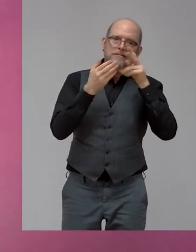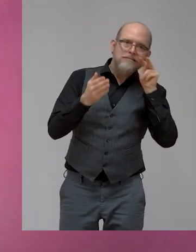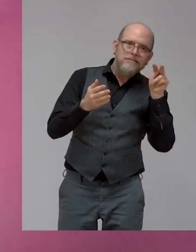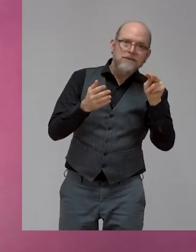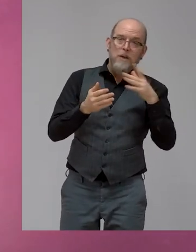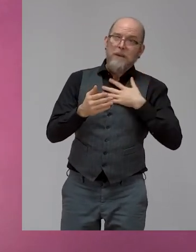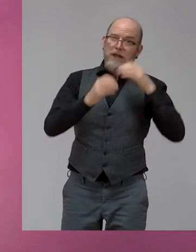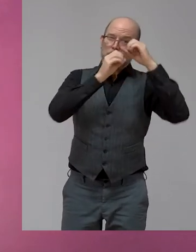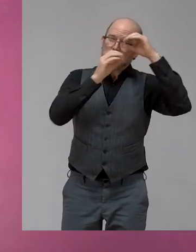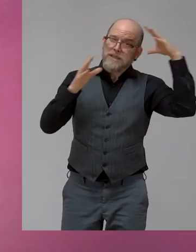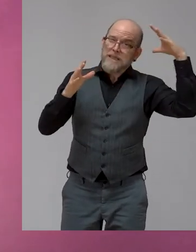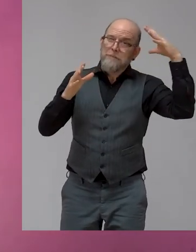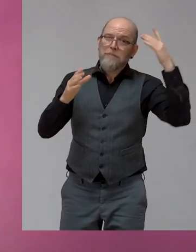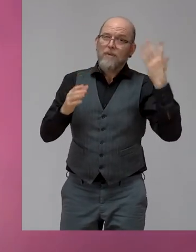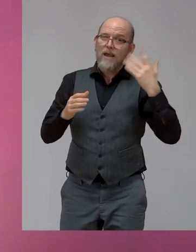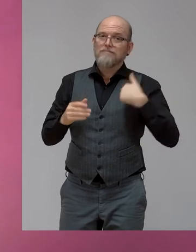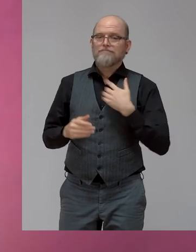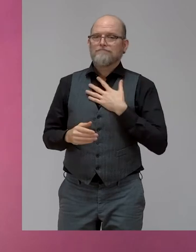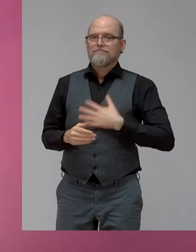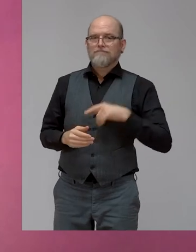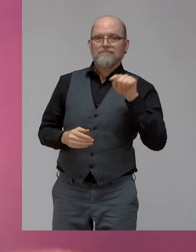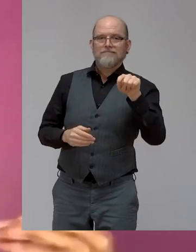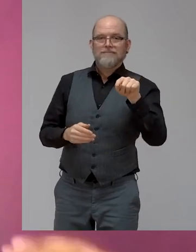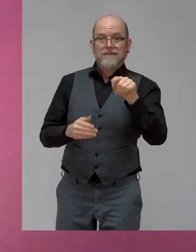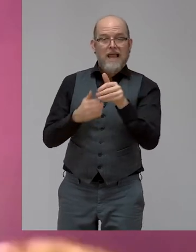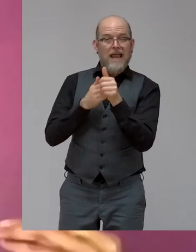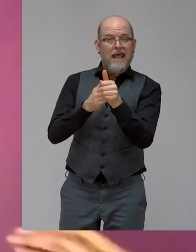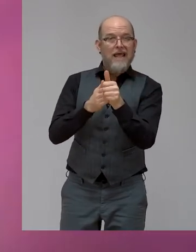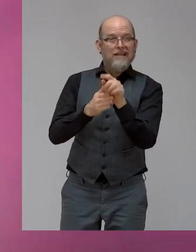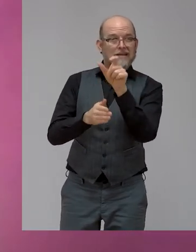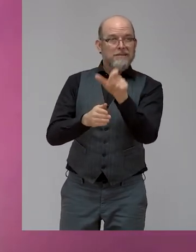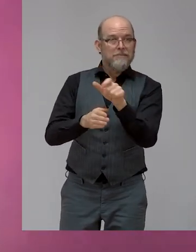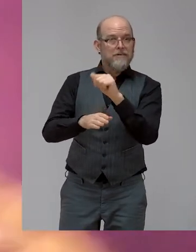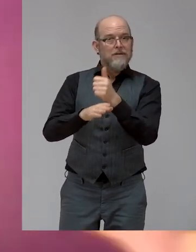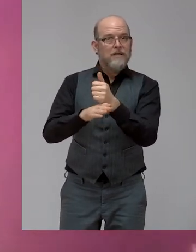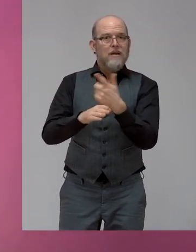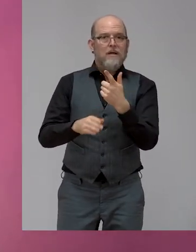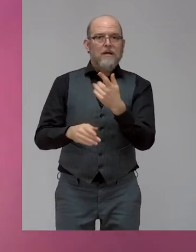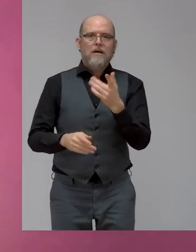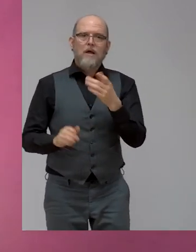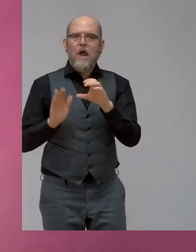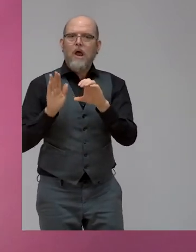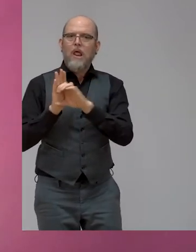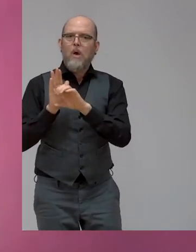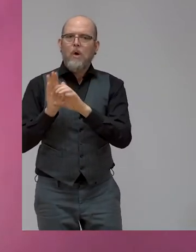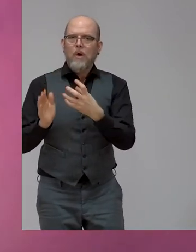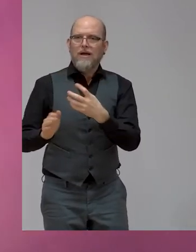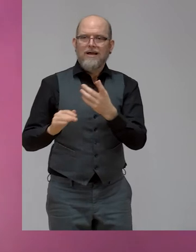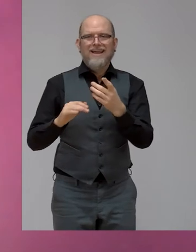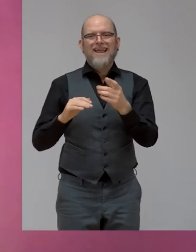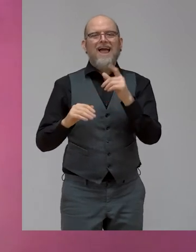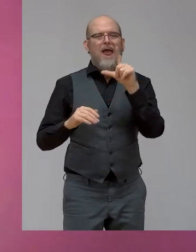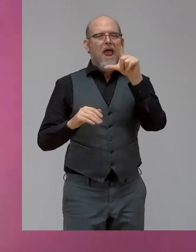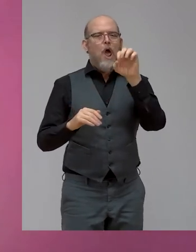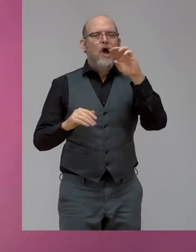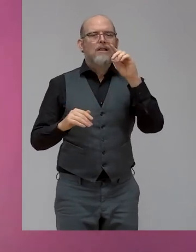addressing leadership. It's like Lord of the Rings. You address leadership, and you address the other things that are wrong. So